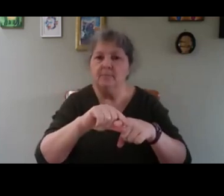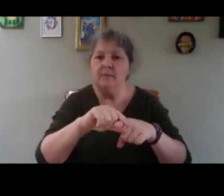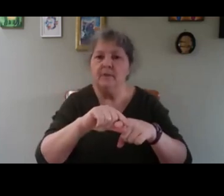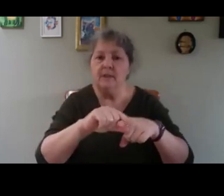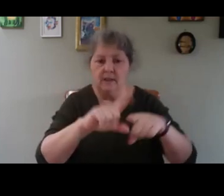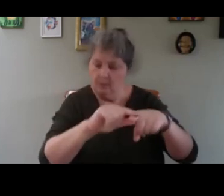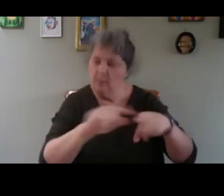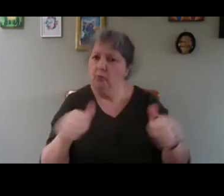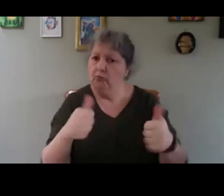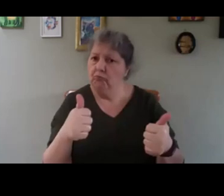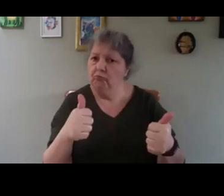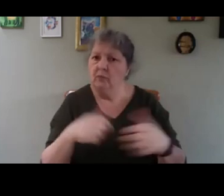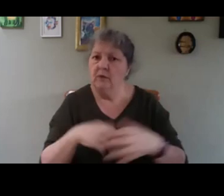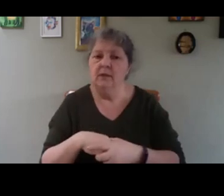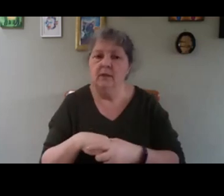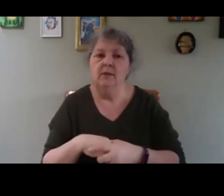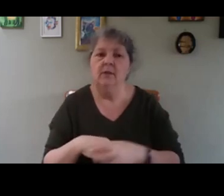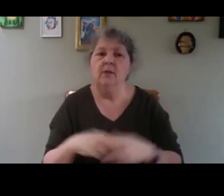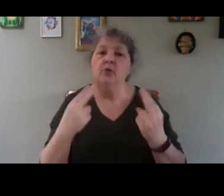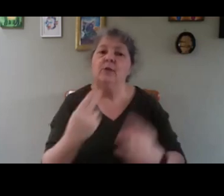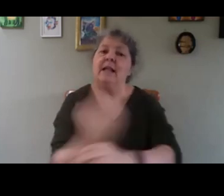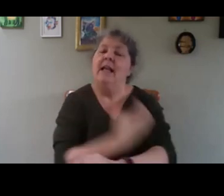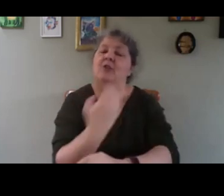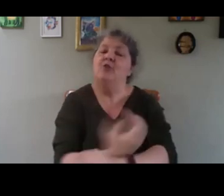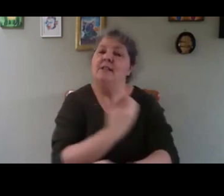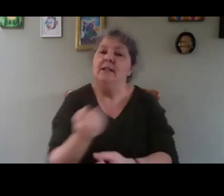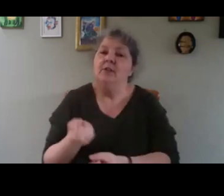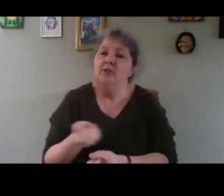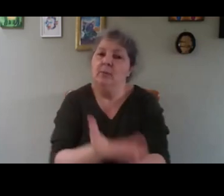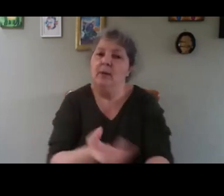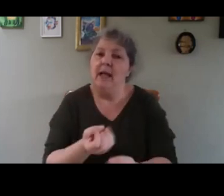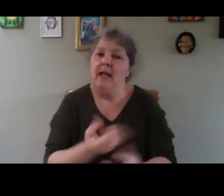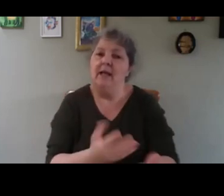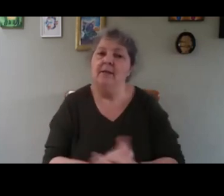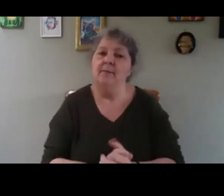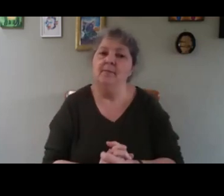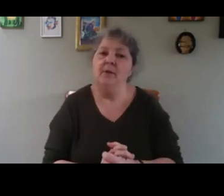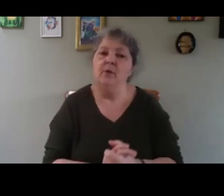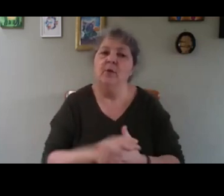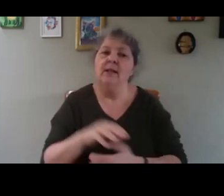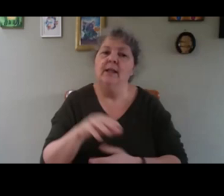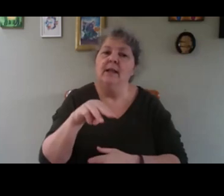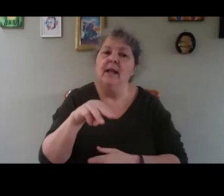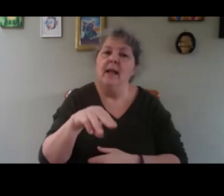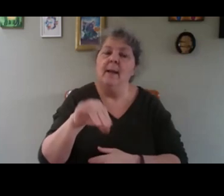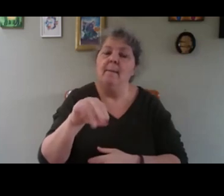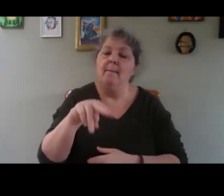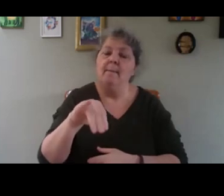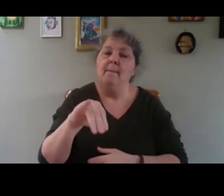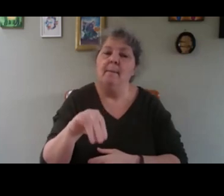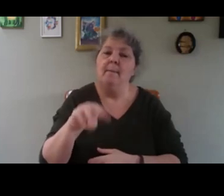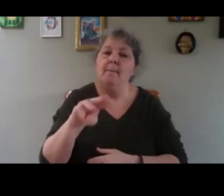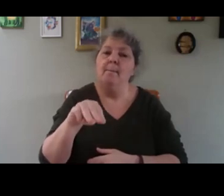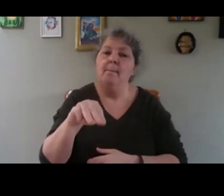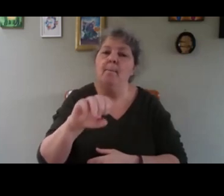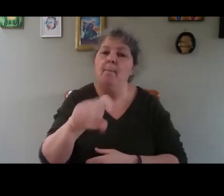quite good. You need an electricity supply, you need a mini maxi thermometer, because you need to check exactly what's going on